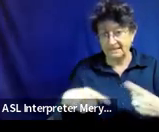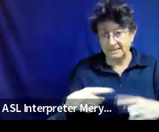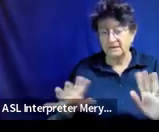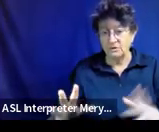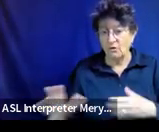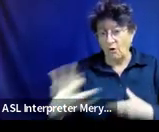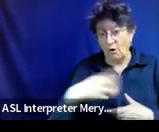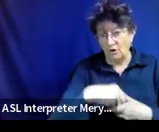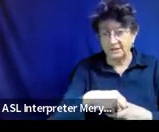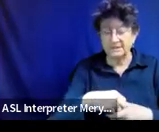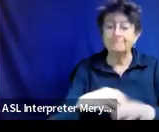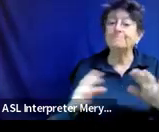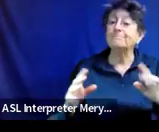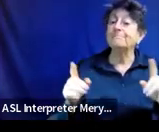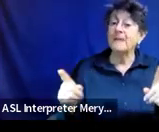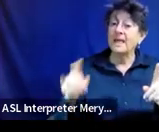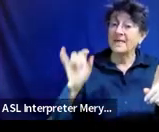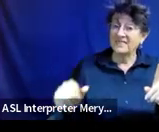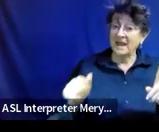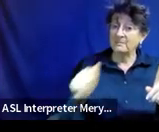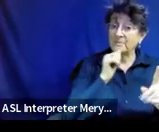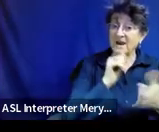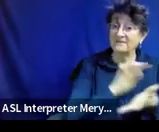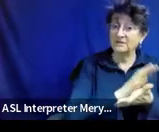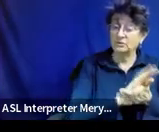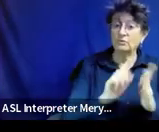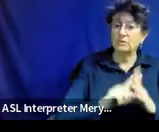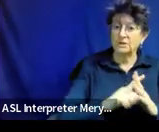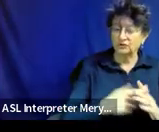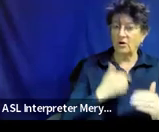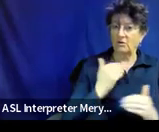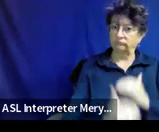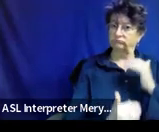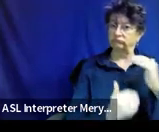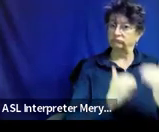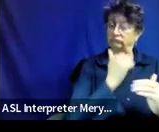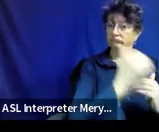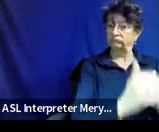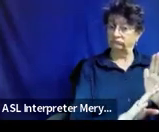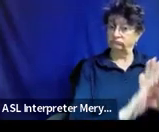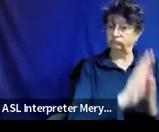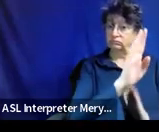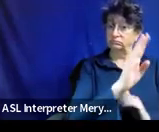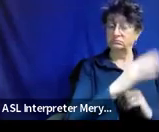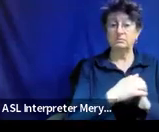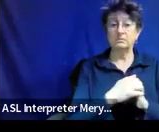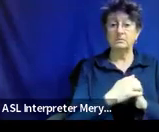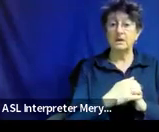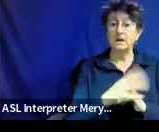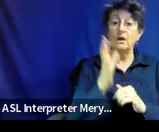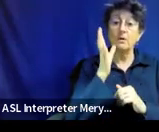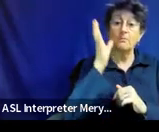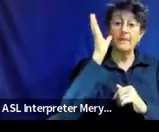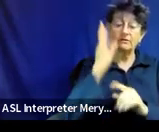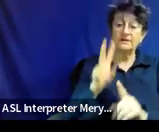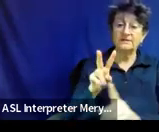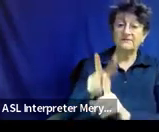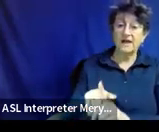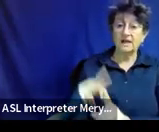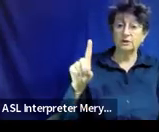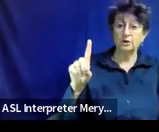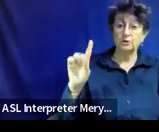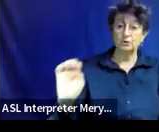So in that private school, he started making progress, so the parents filed due process to get